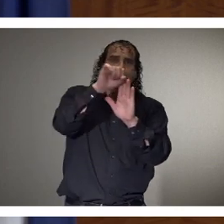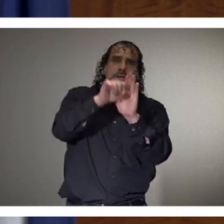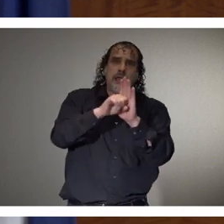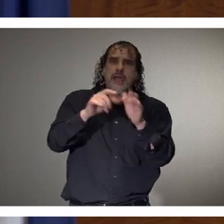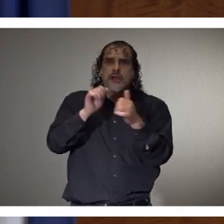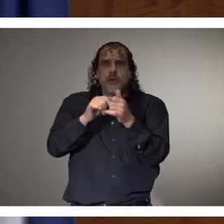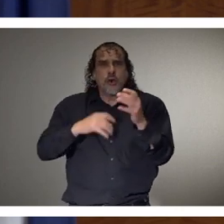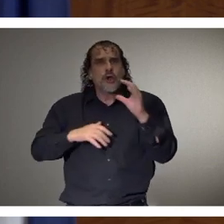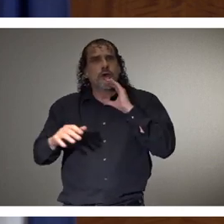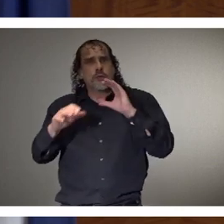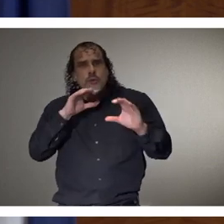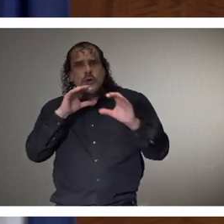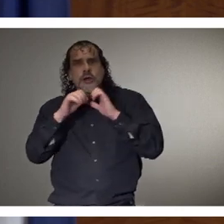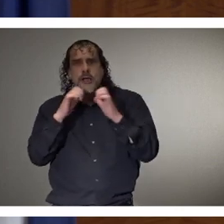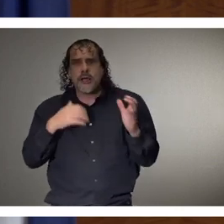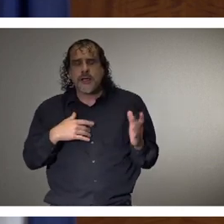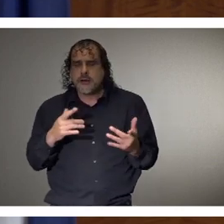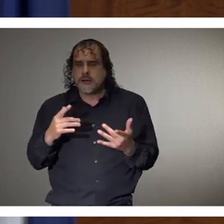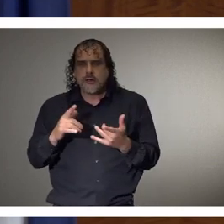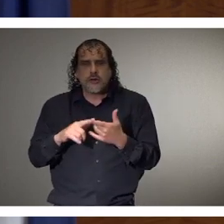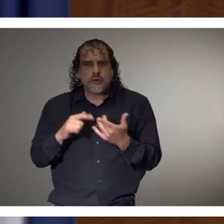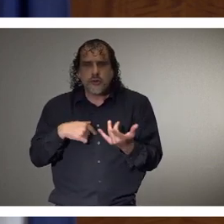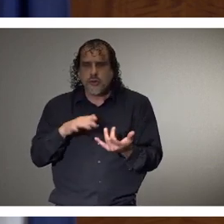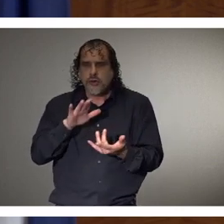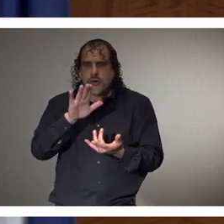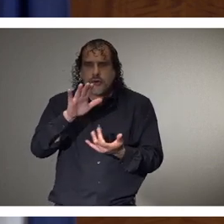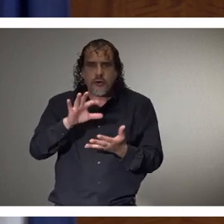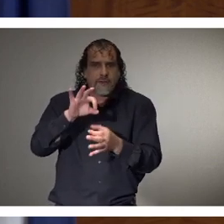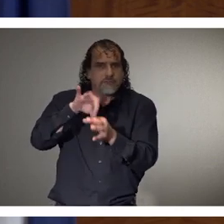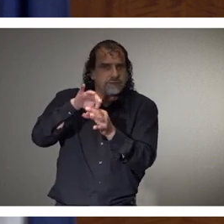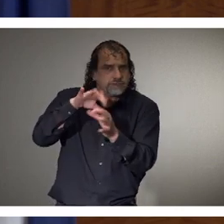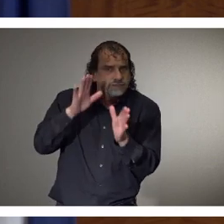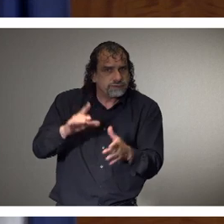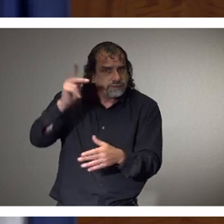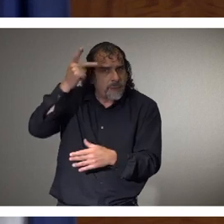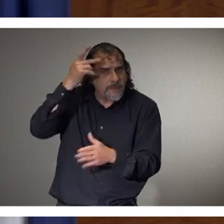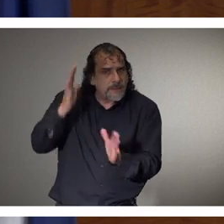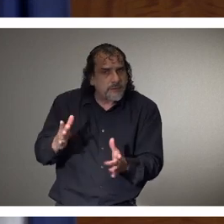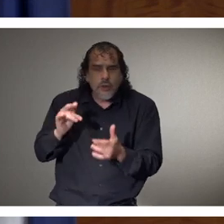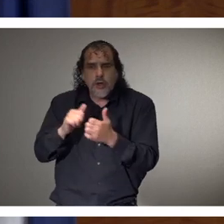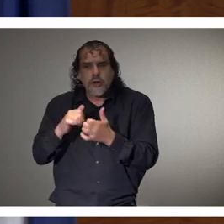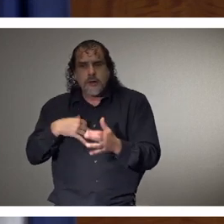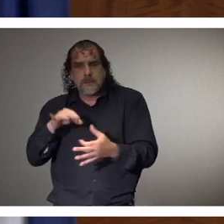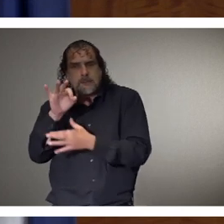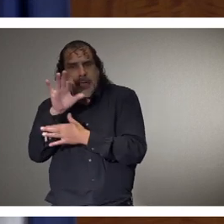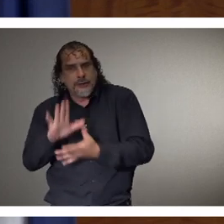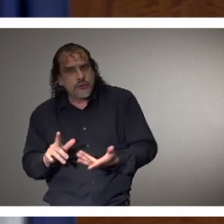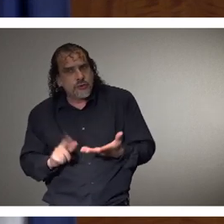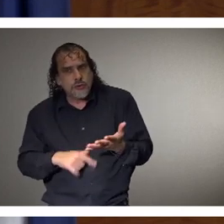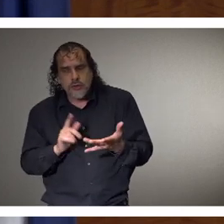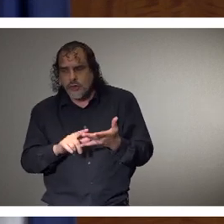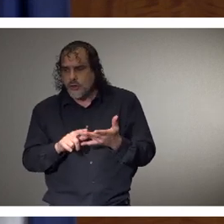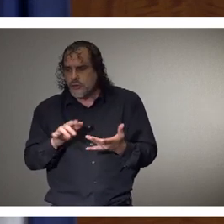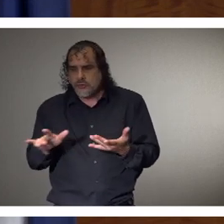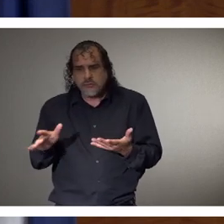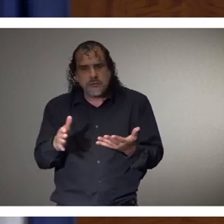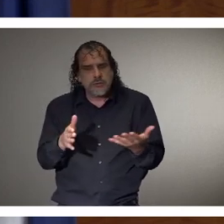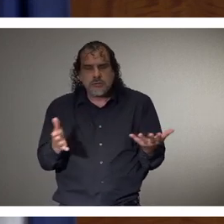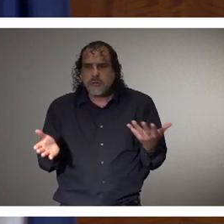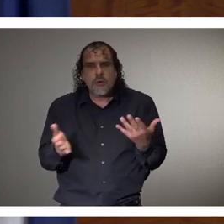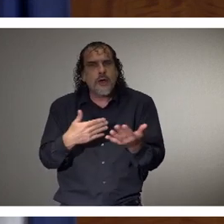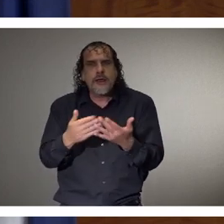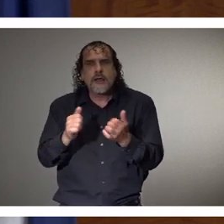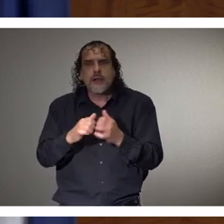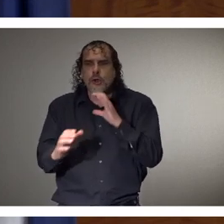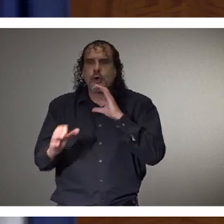and communicate, uh, to, to either if you're an elected leader to your constituents, if you're a pastor, uh, to your parishioners, uh, let's